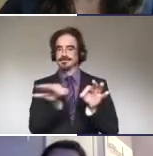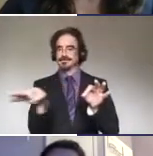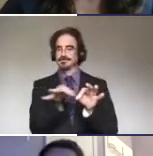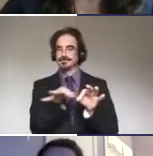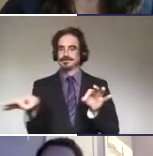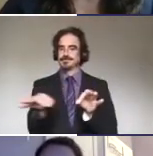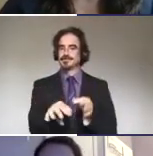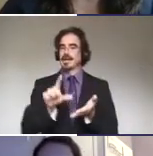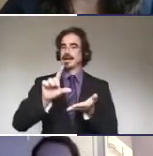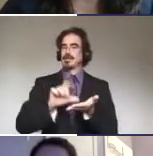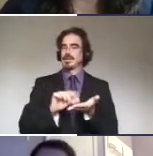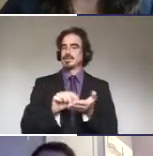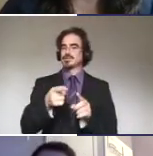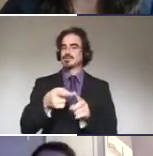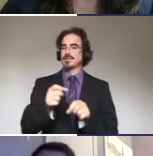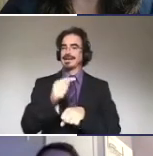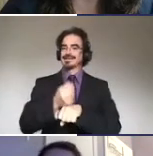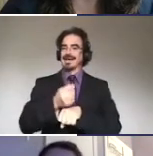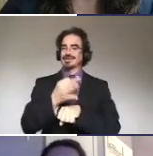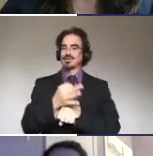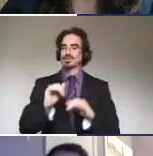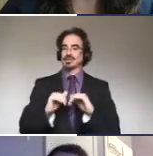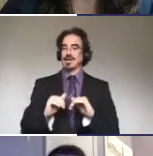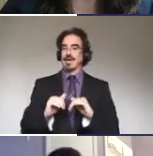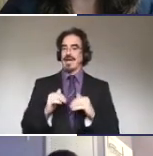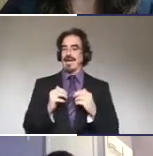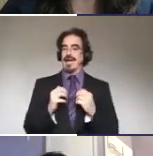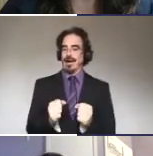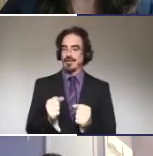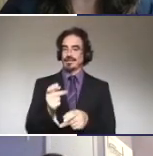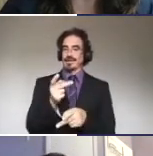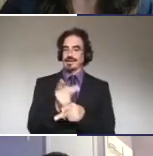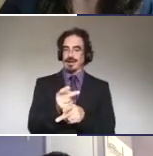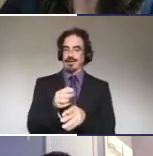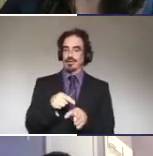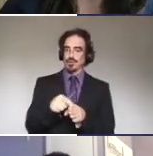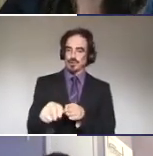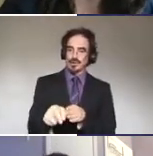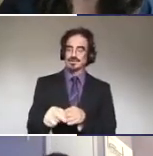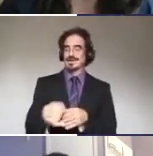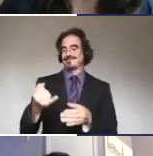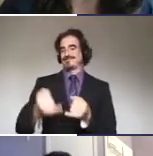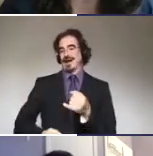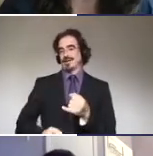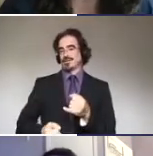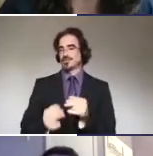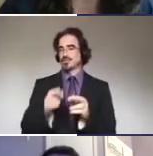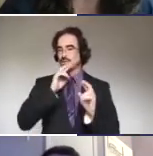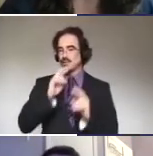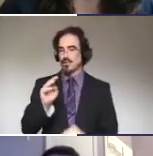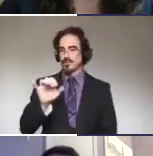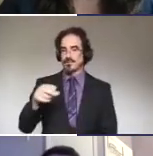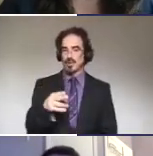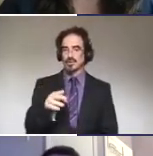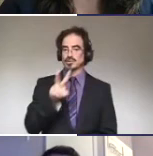task force on health care careers for the deaf and hard of hearing community, the final report in March of 2012.